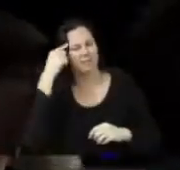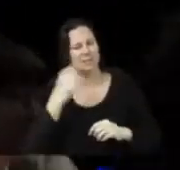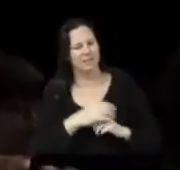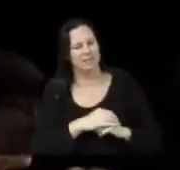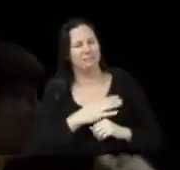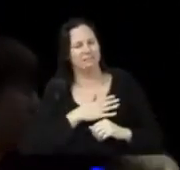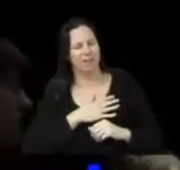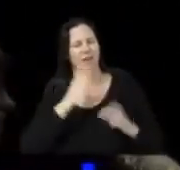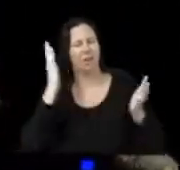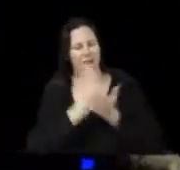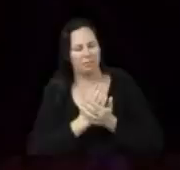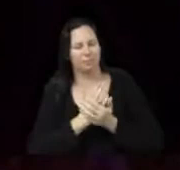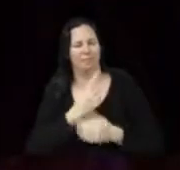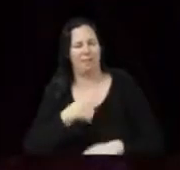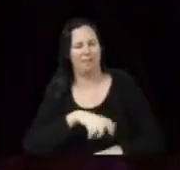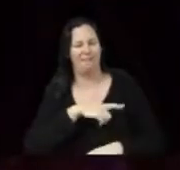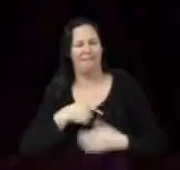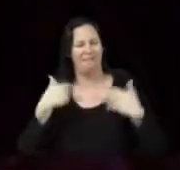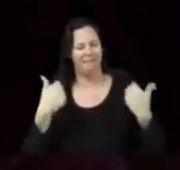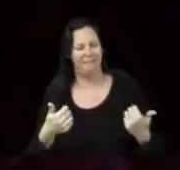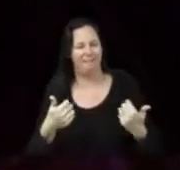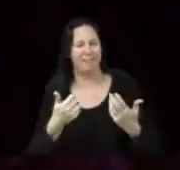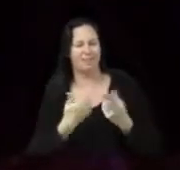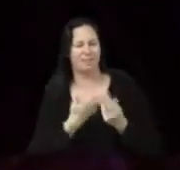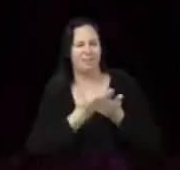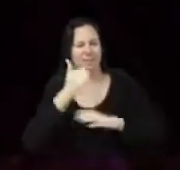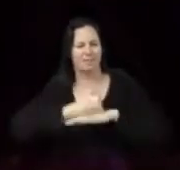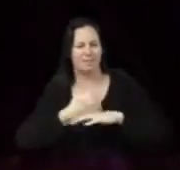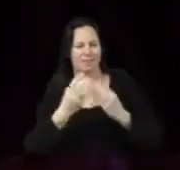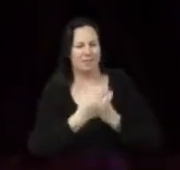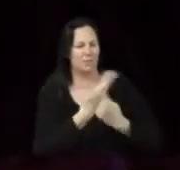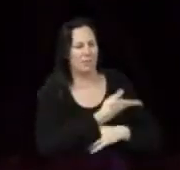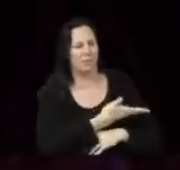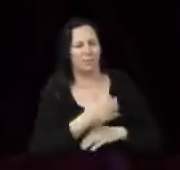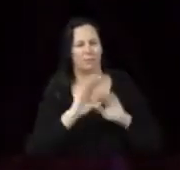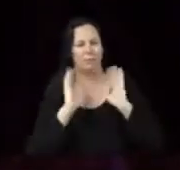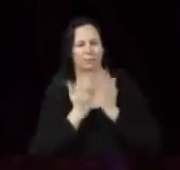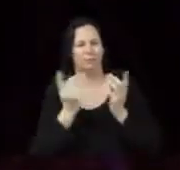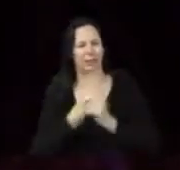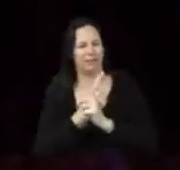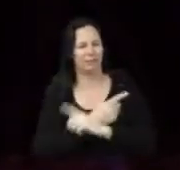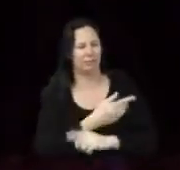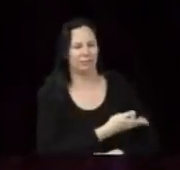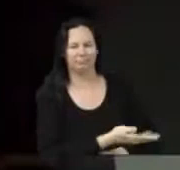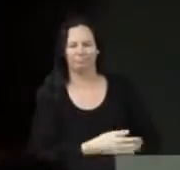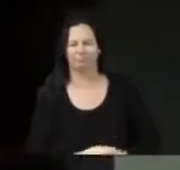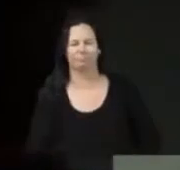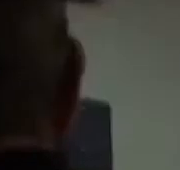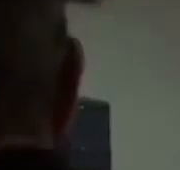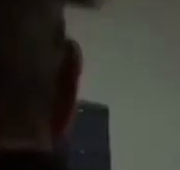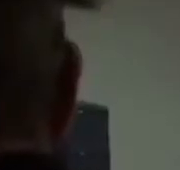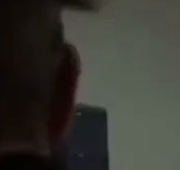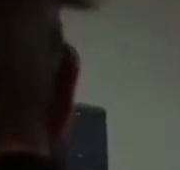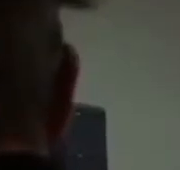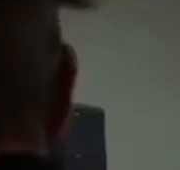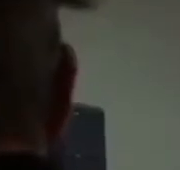it is my absolute honour to be on this stage with these world changers.